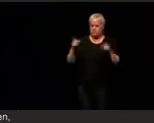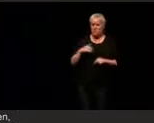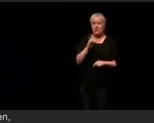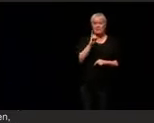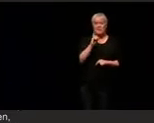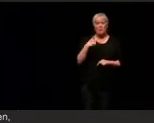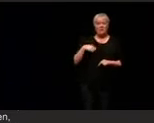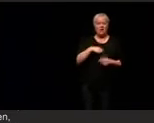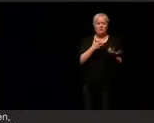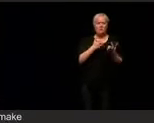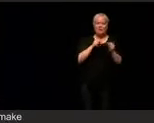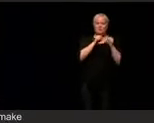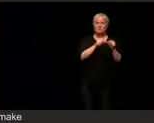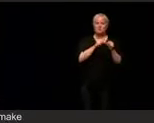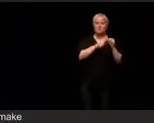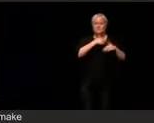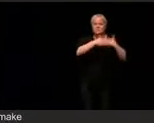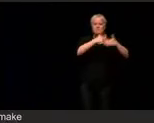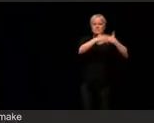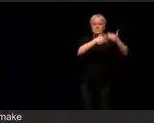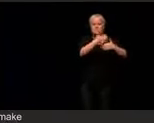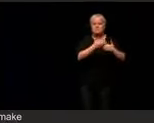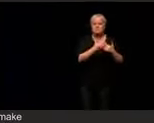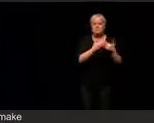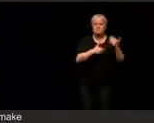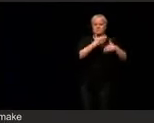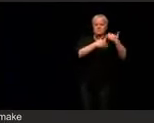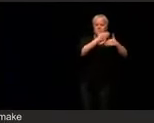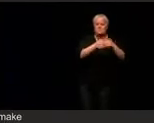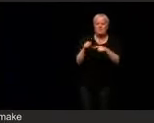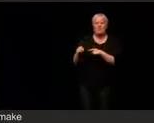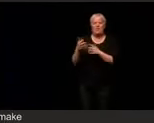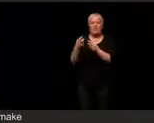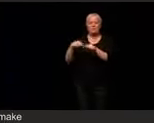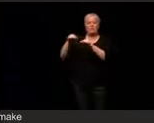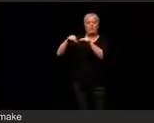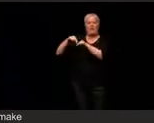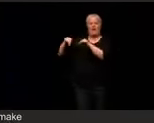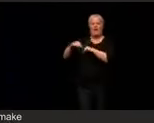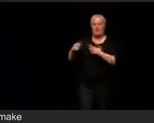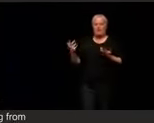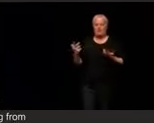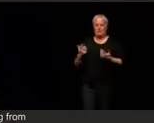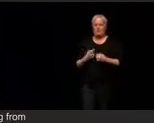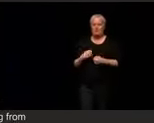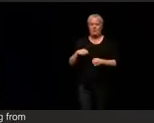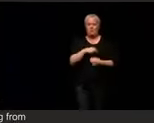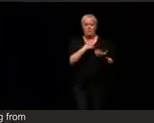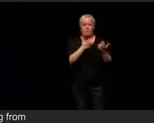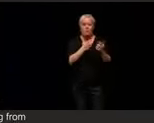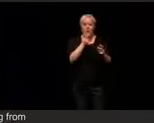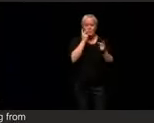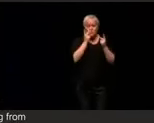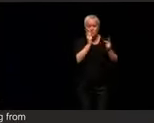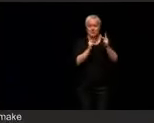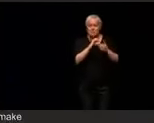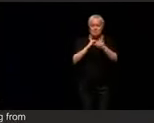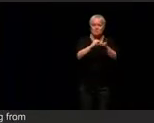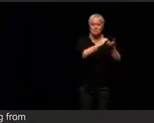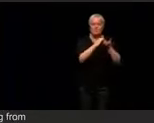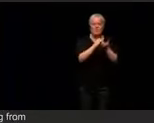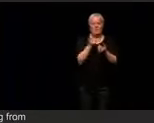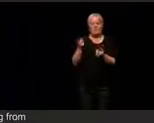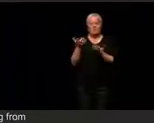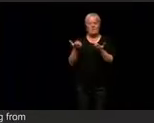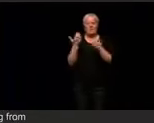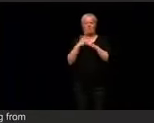forward. They want to turn back the clock. We're fighting to keep and bring people together. They are trying to tear